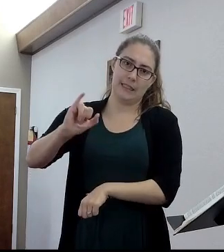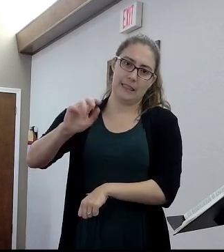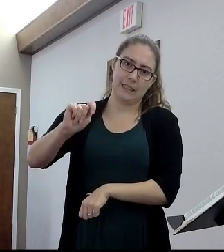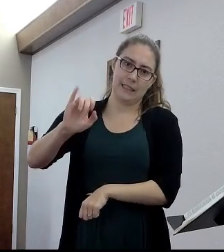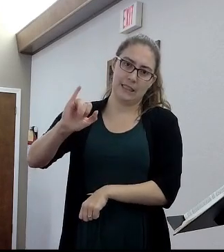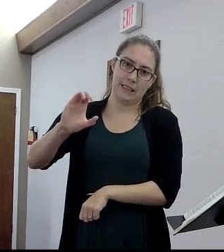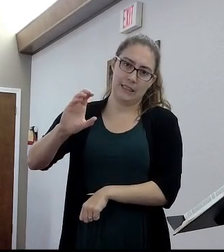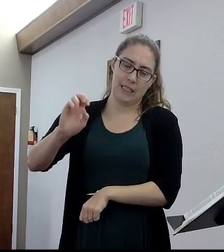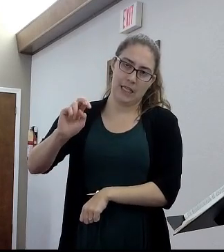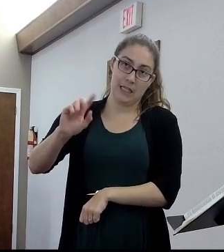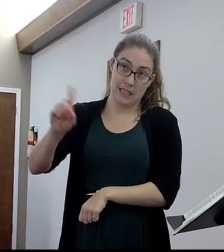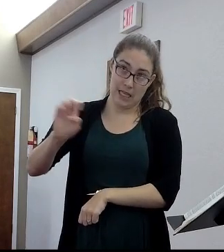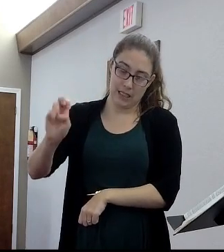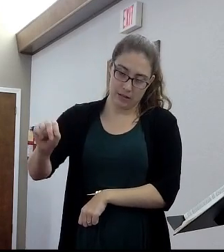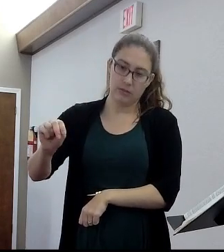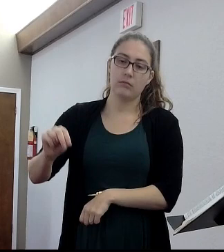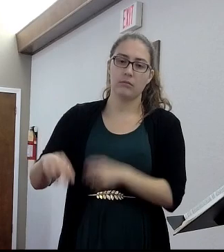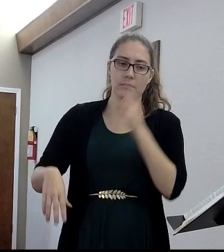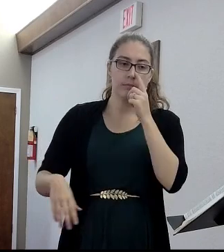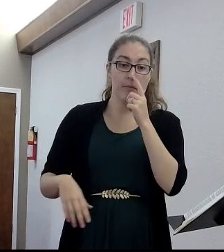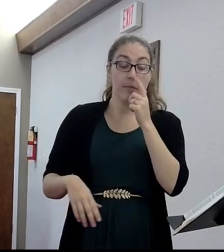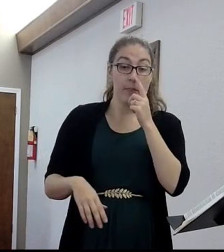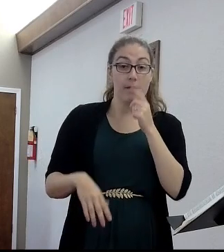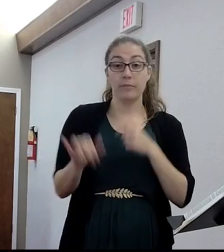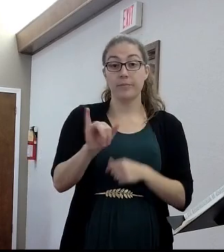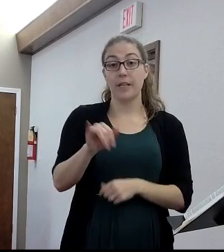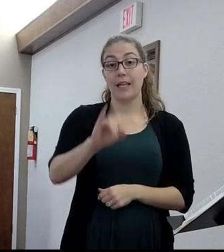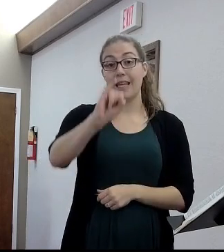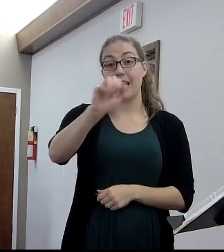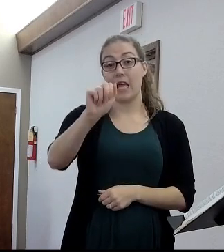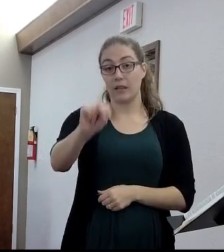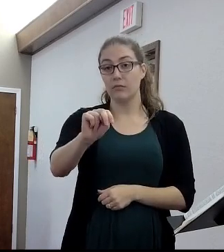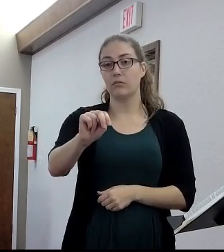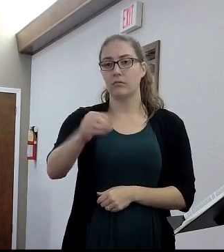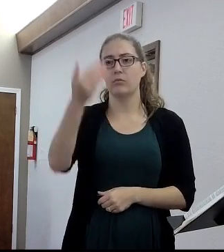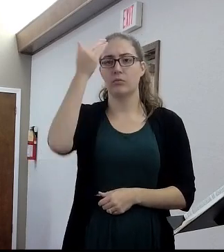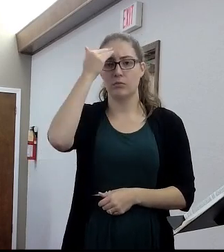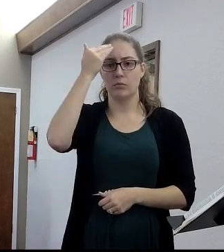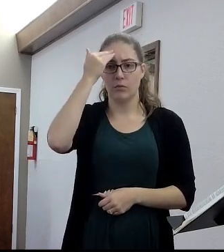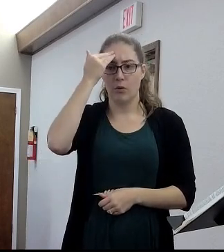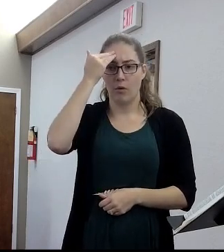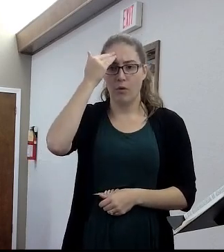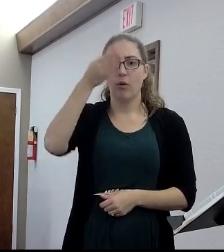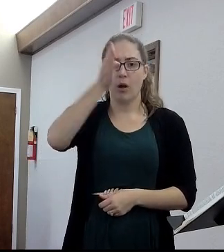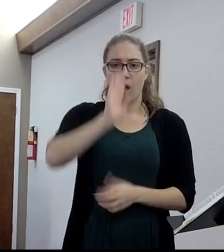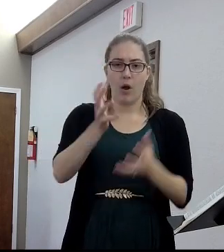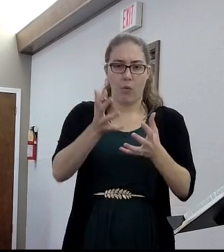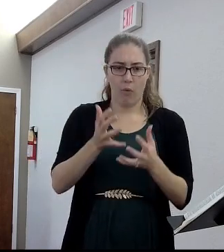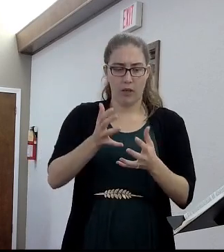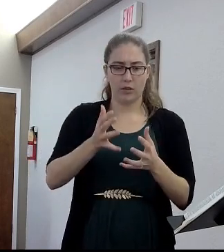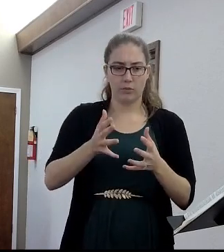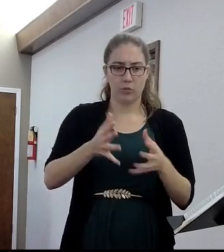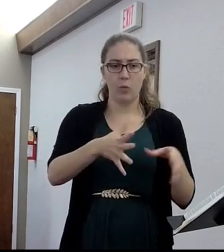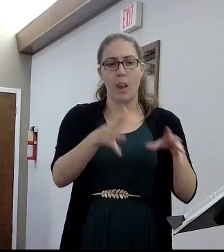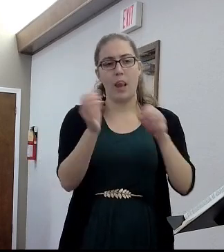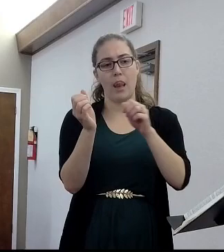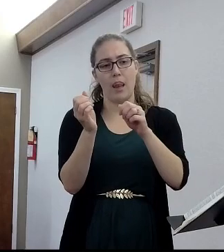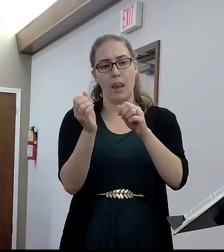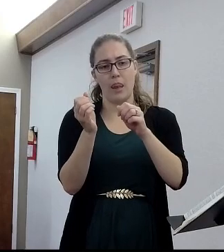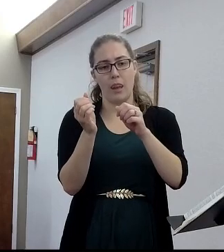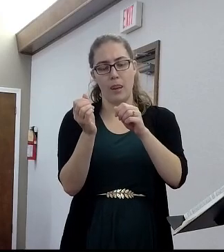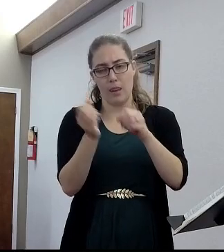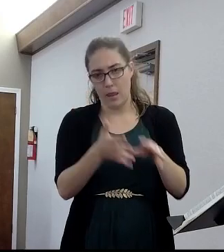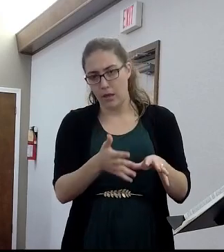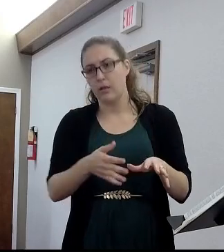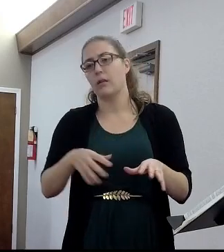He knew it was the right thing to do and God wanted him to do it, but there was a lot of stress associated with that. Think about Matt. was transitioning from, when you transition from here to Washington,